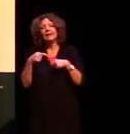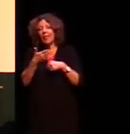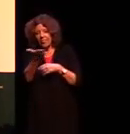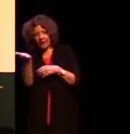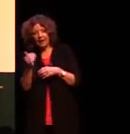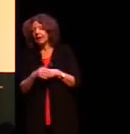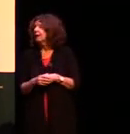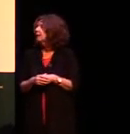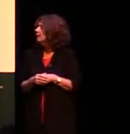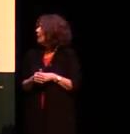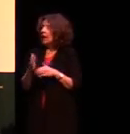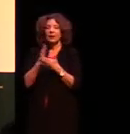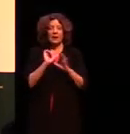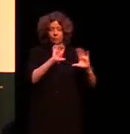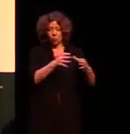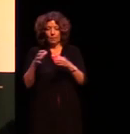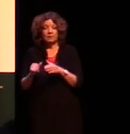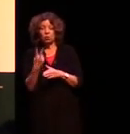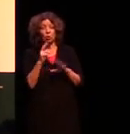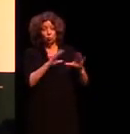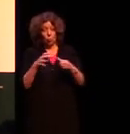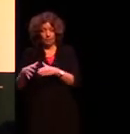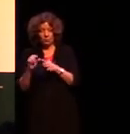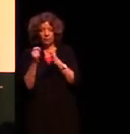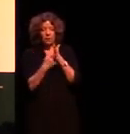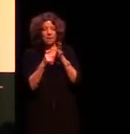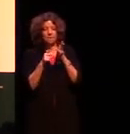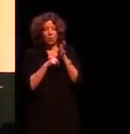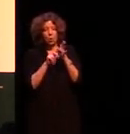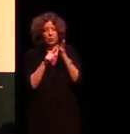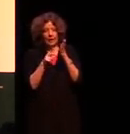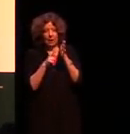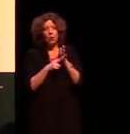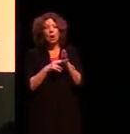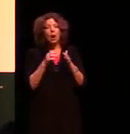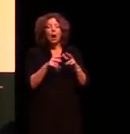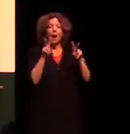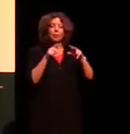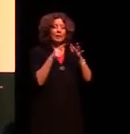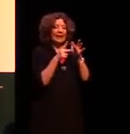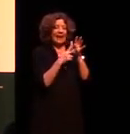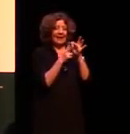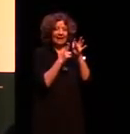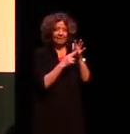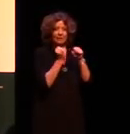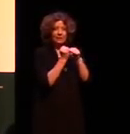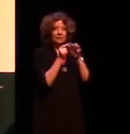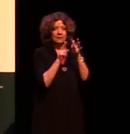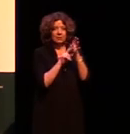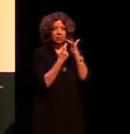Lardell does is sort of group the pronouns into two groups which I'm calling even generations and odd generations